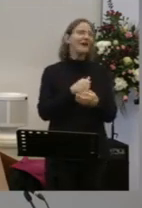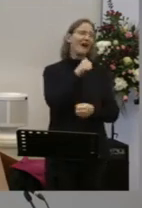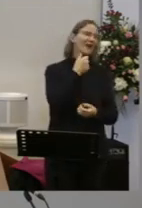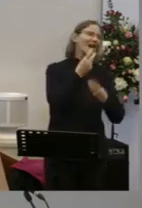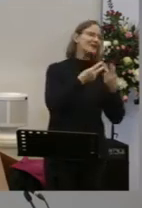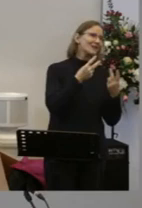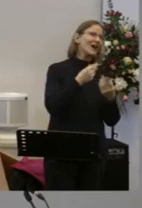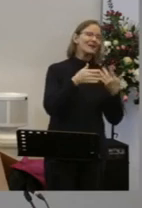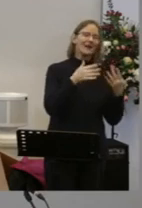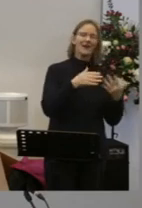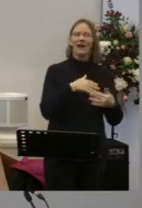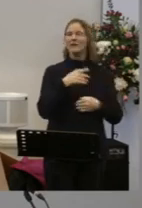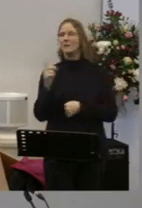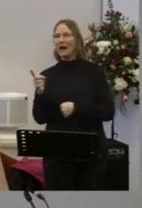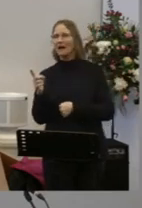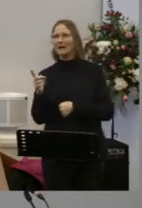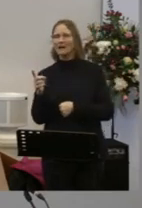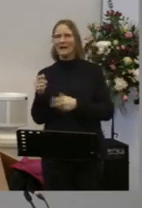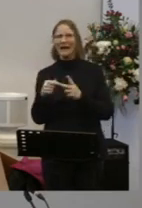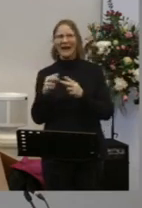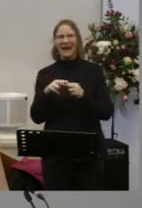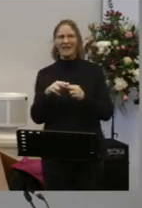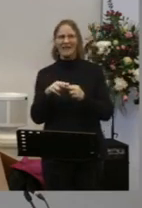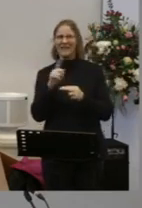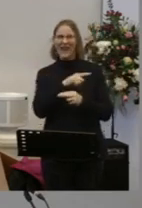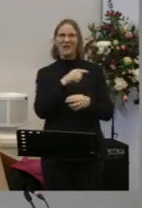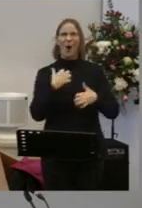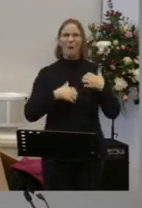Well hobbies are nice, aren't they? But faith is better